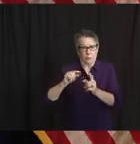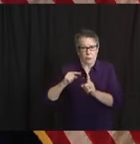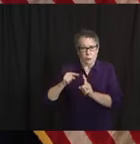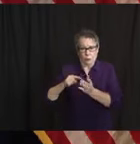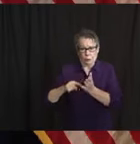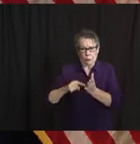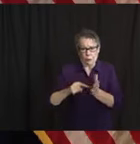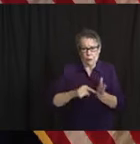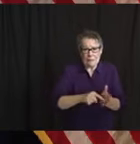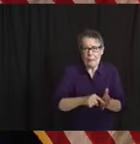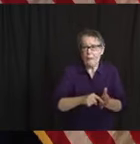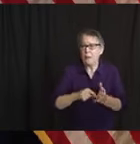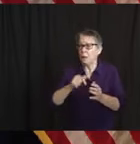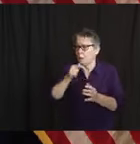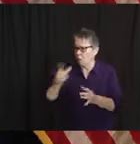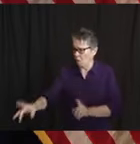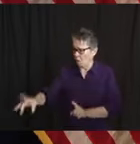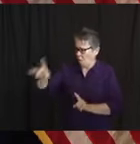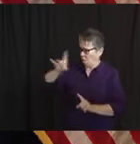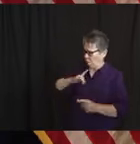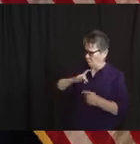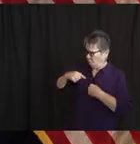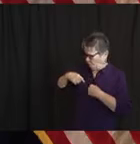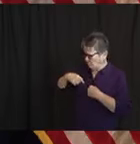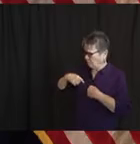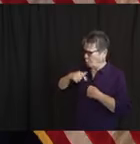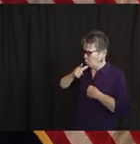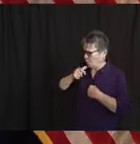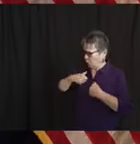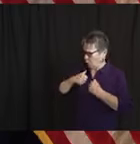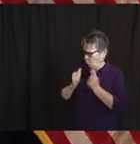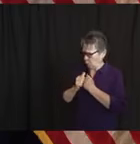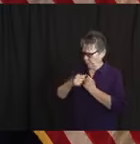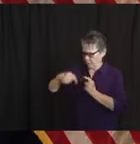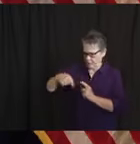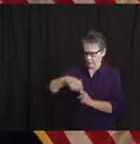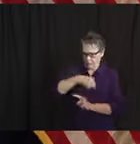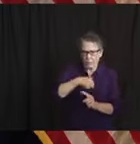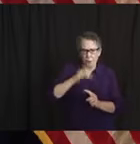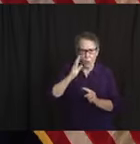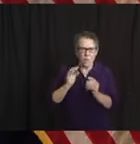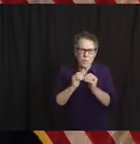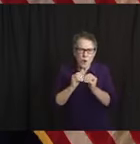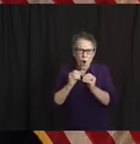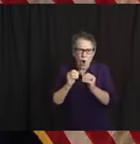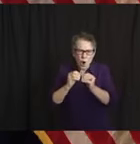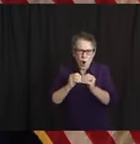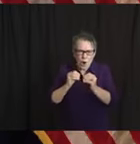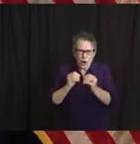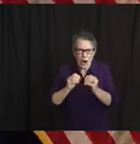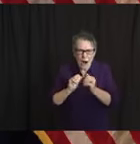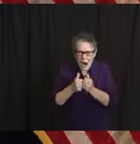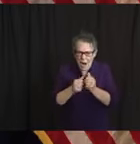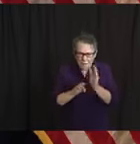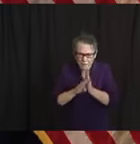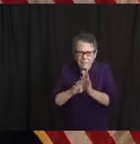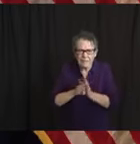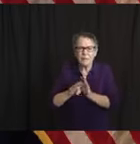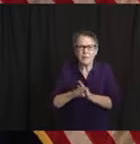the county level. We're going to amp up that workforce and that technology, but absolutely is the answer.